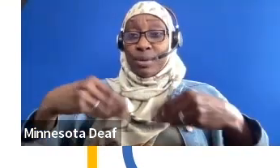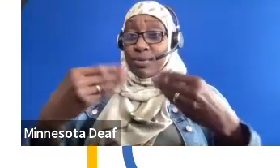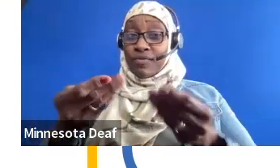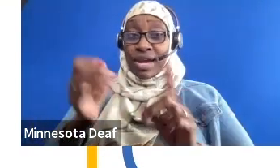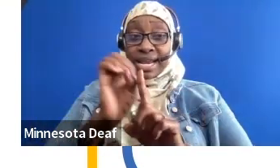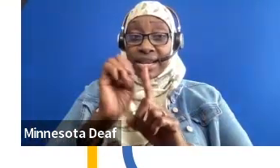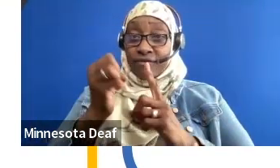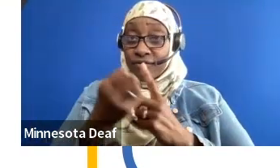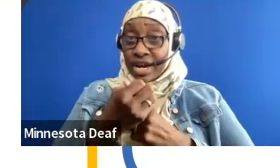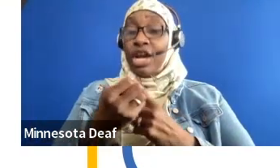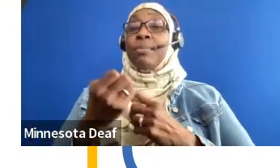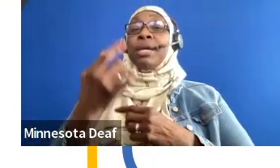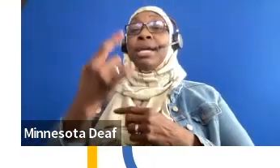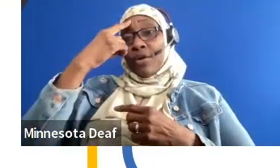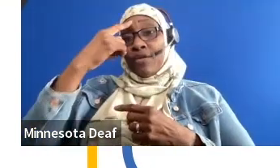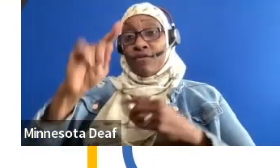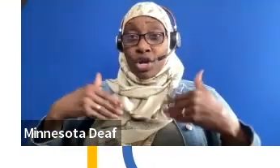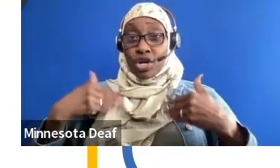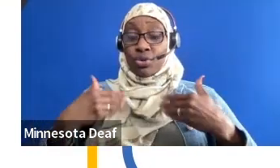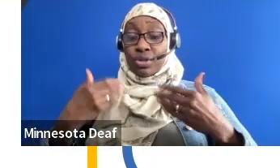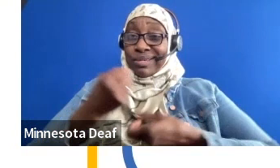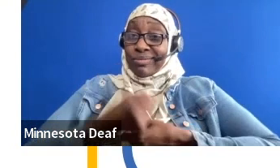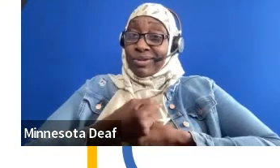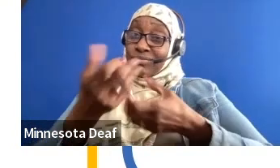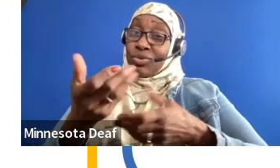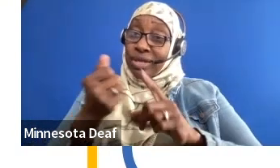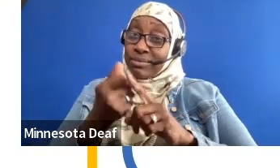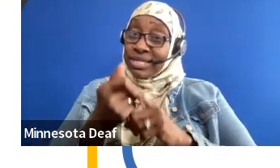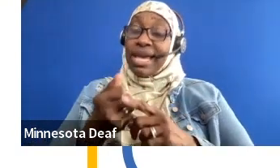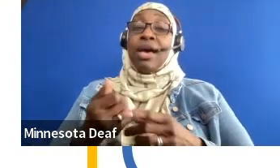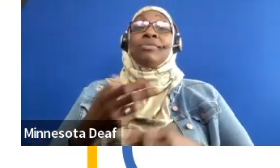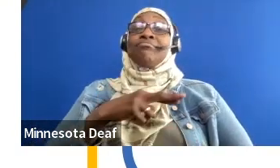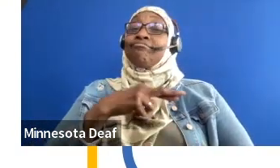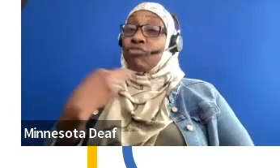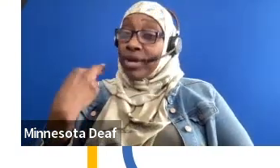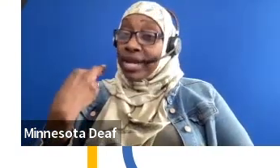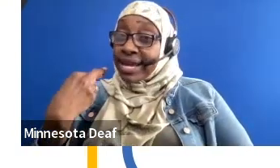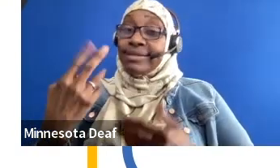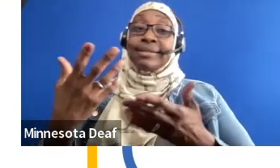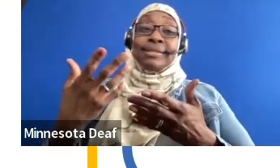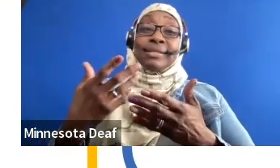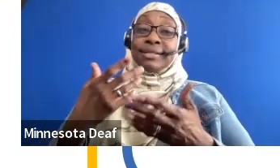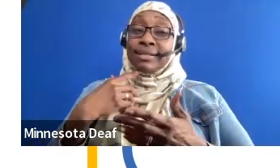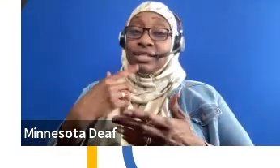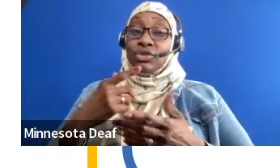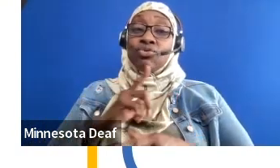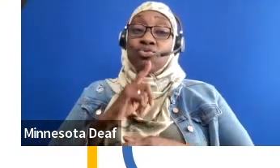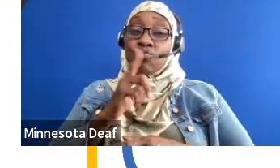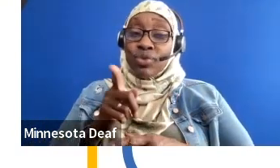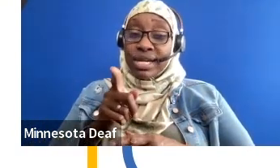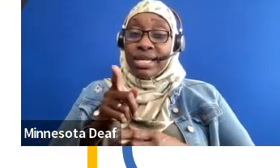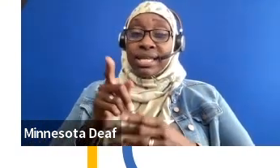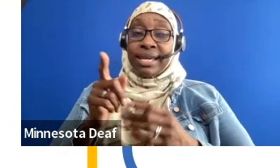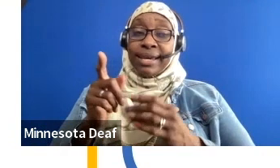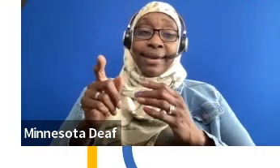They take risks, right? Some youths who are like, I can't sing. It's like, why not? You can sing. You like singing. Let's go. Let's do it, right? And they get to experiment with